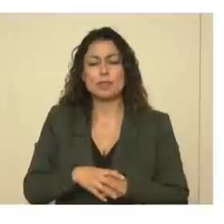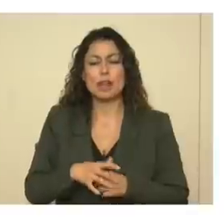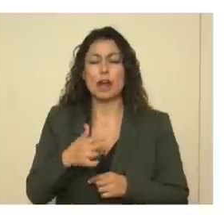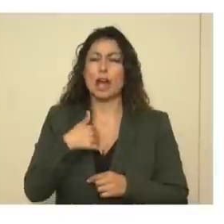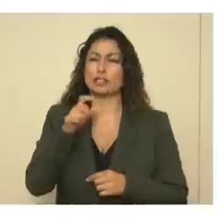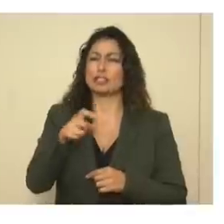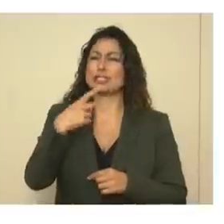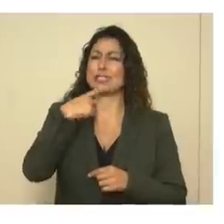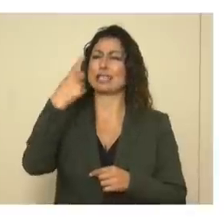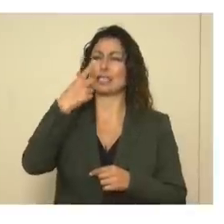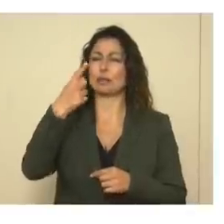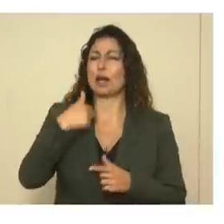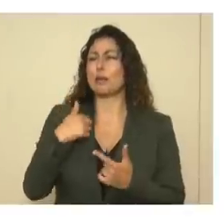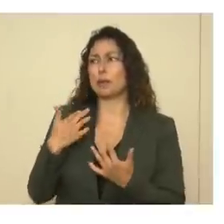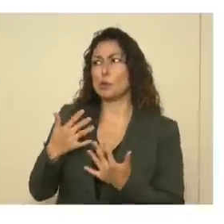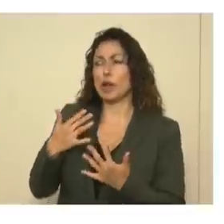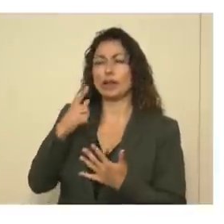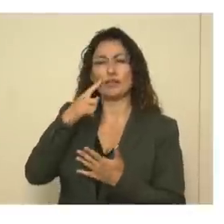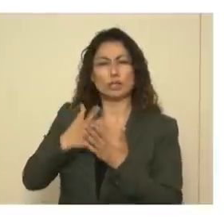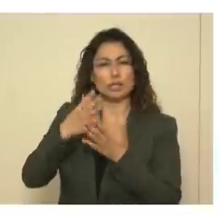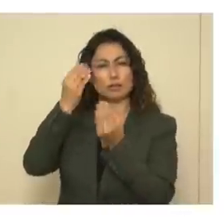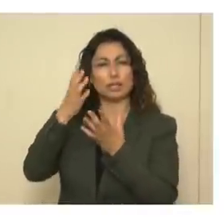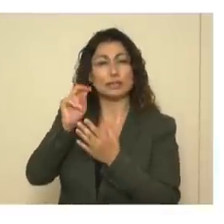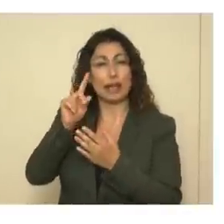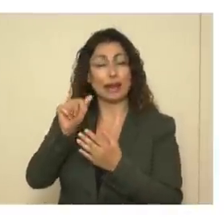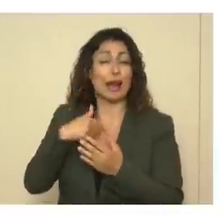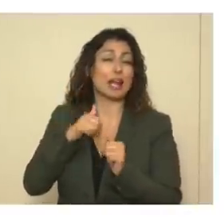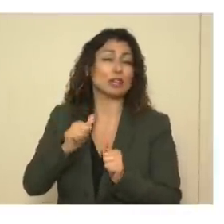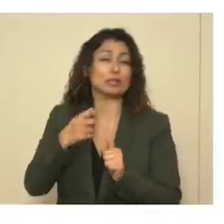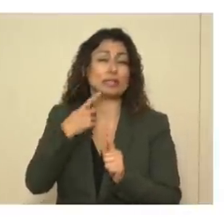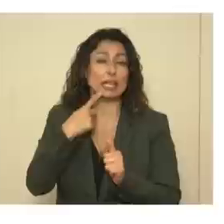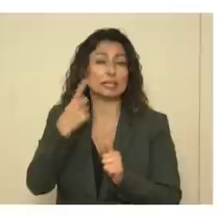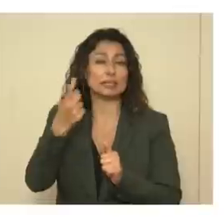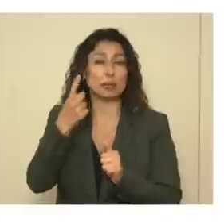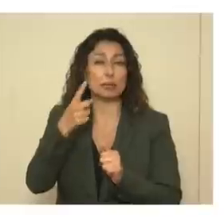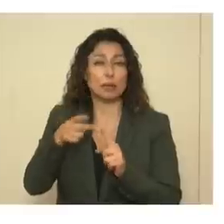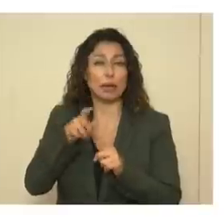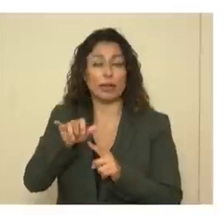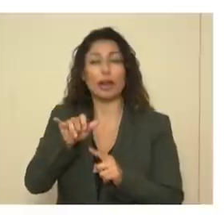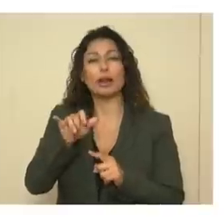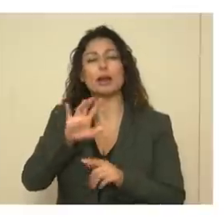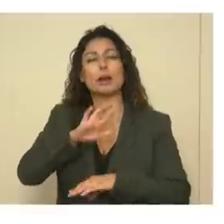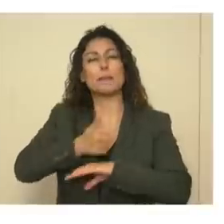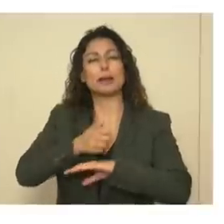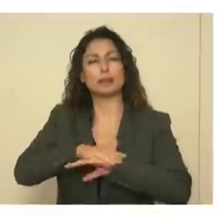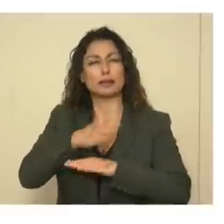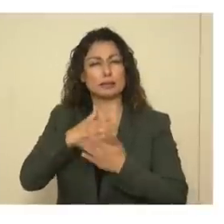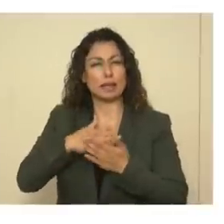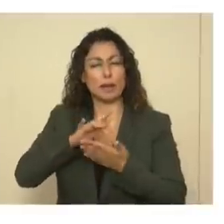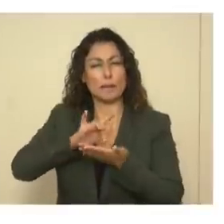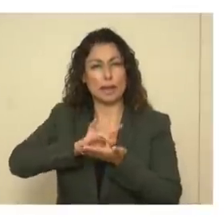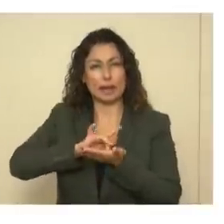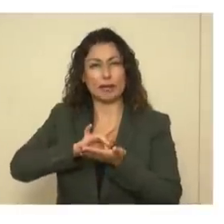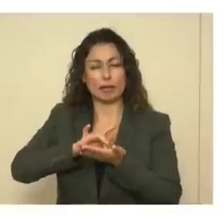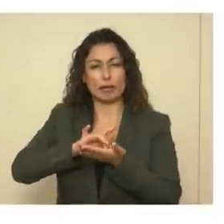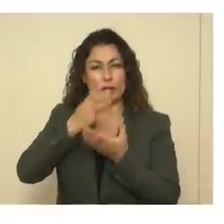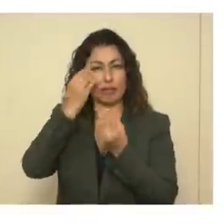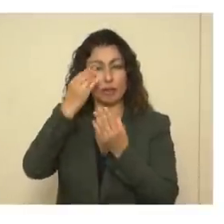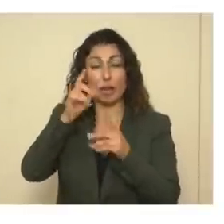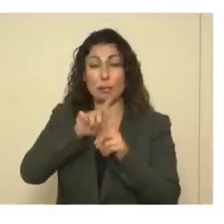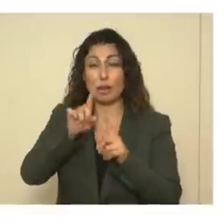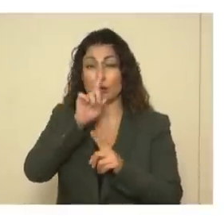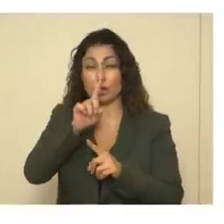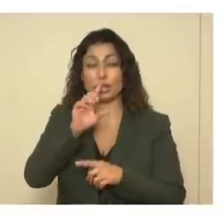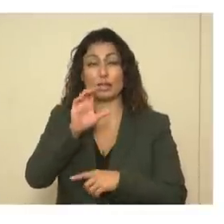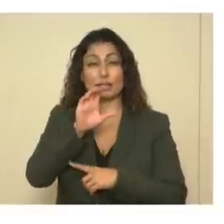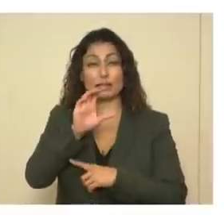something. I've been waiting for some data to come out, so I could say something about this that was based on some medical literature, but actually the